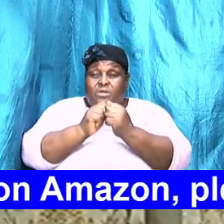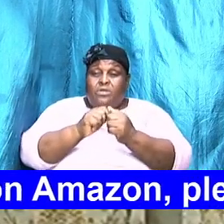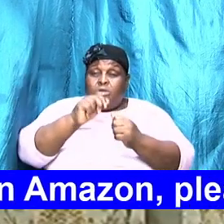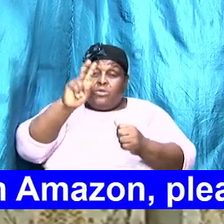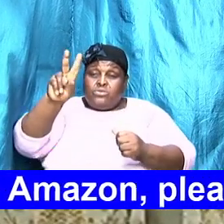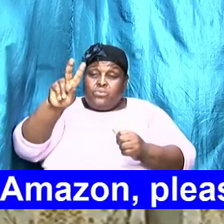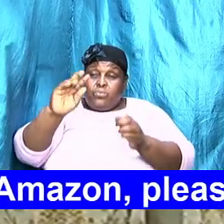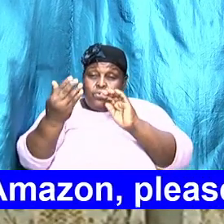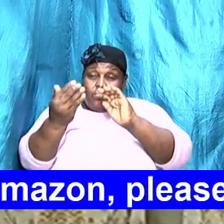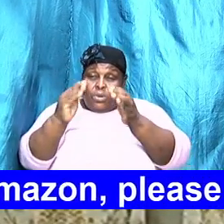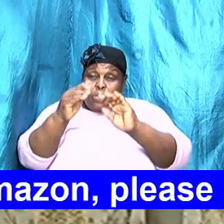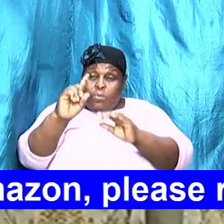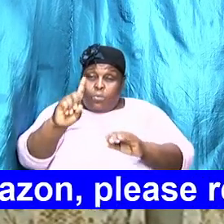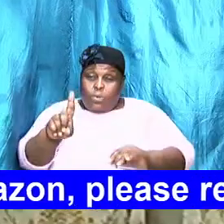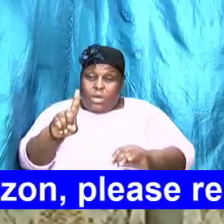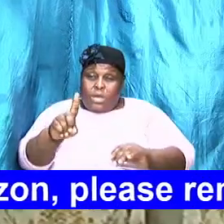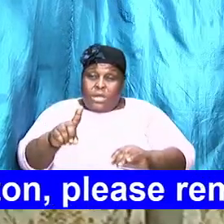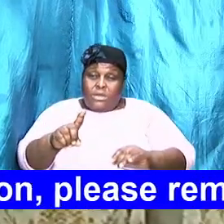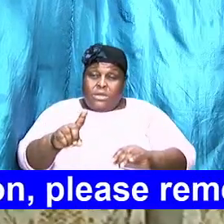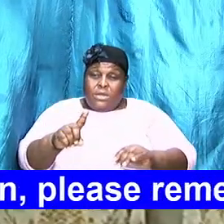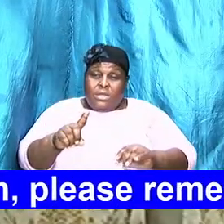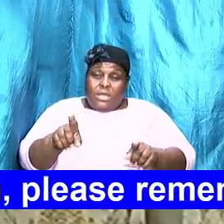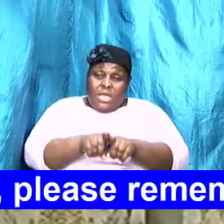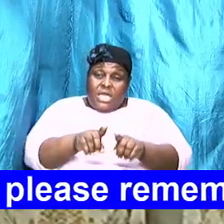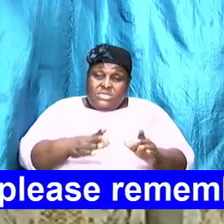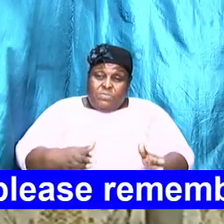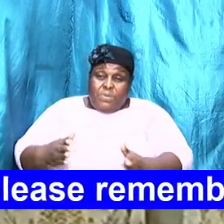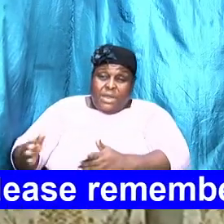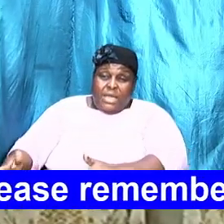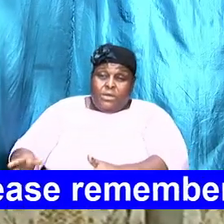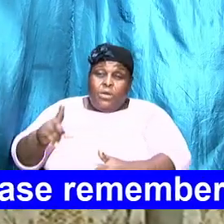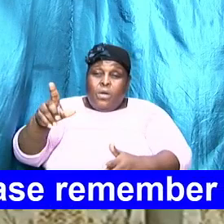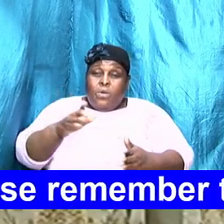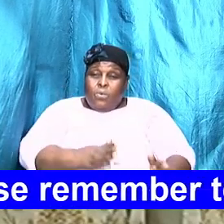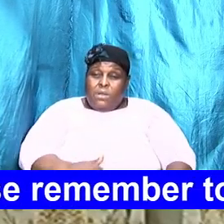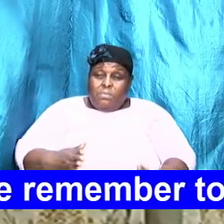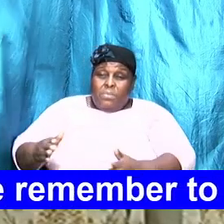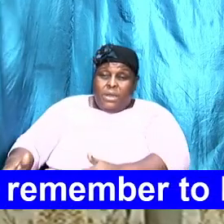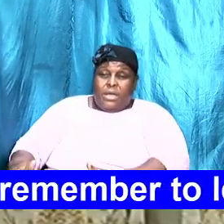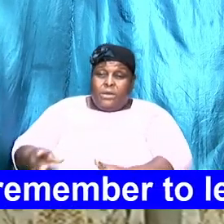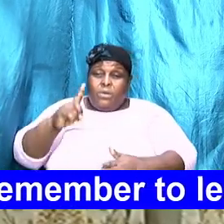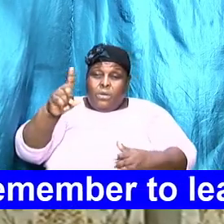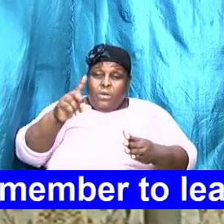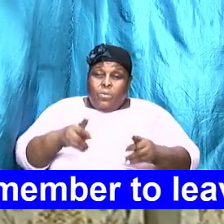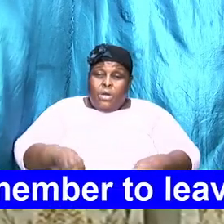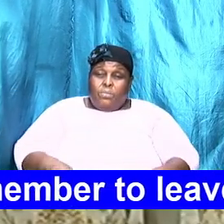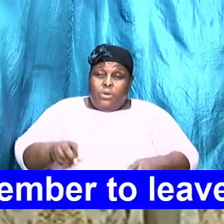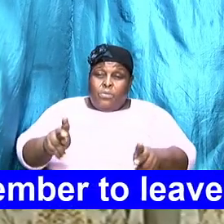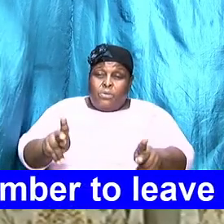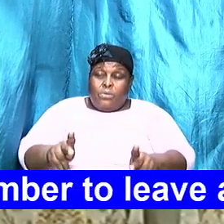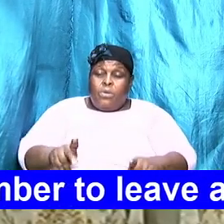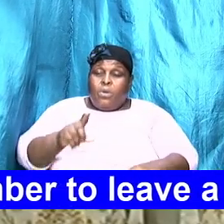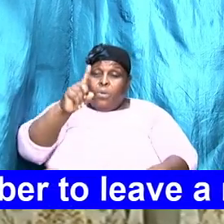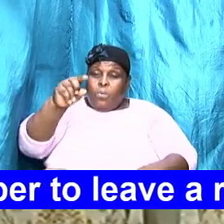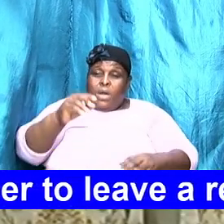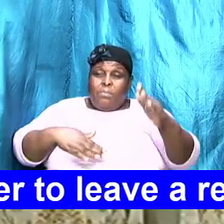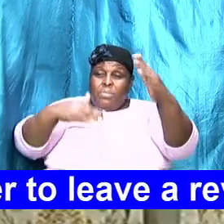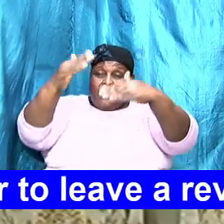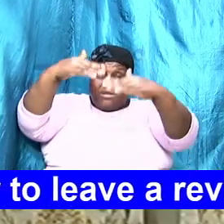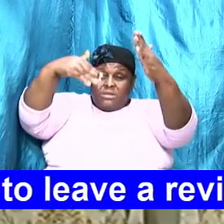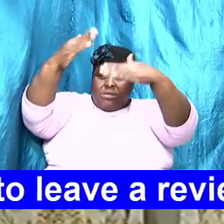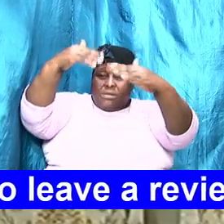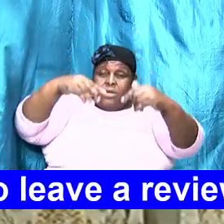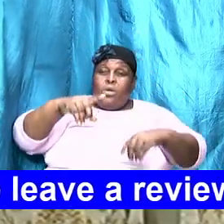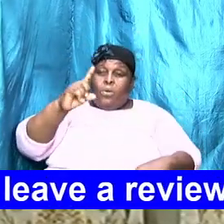one mean as we plan we have one plan we have one purpose we have one building going up we have